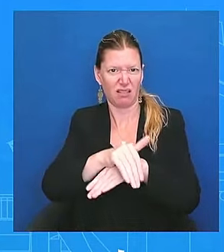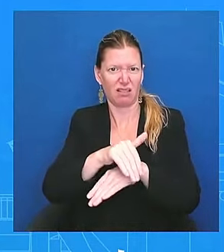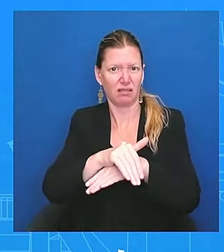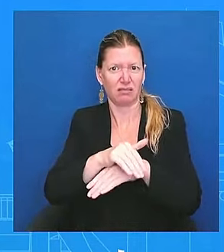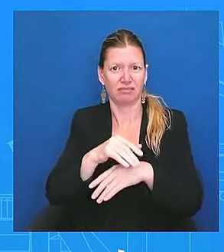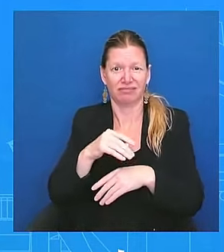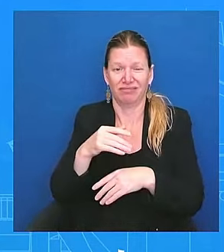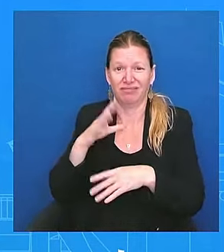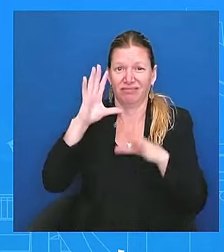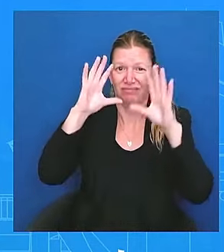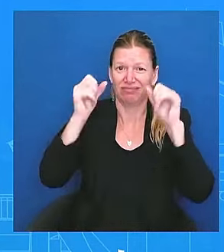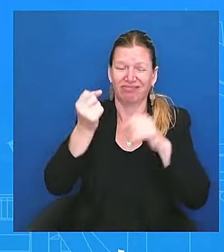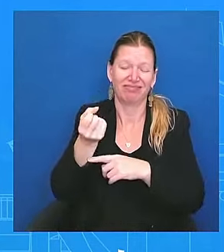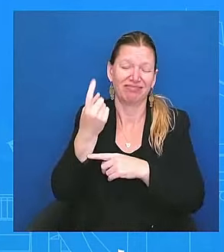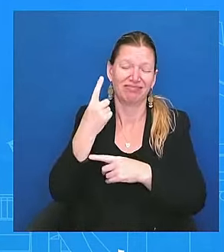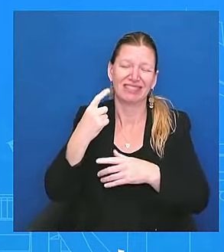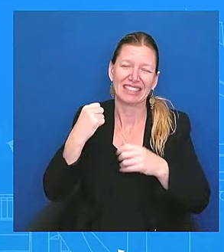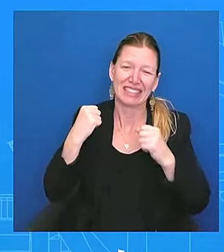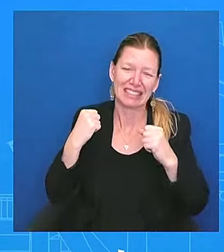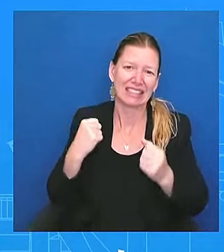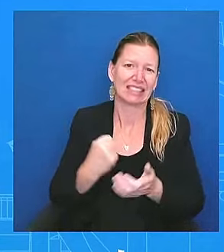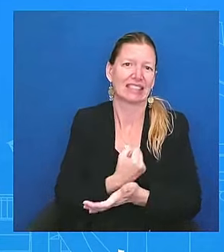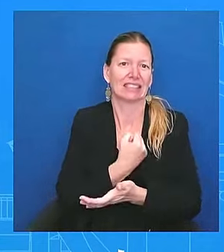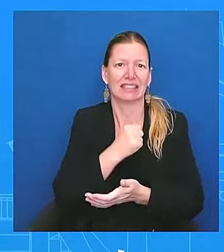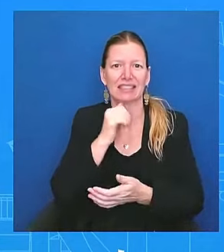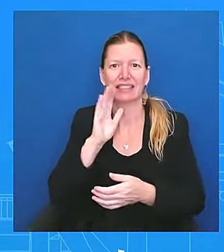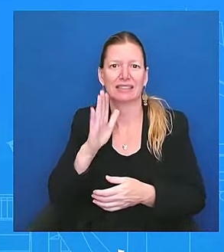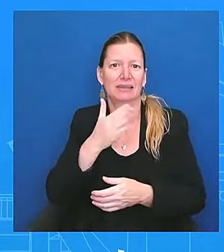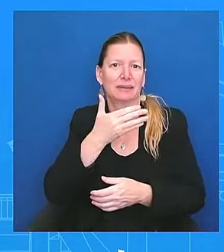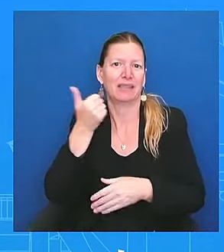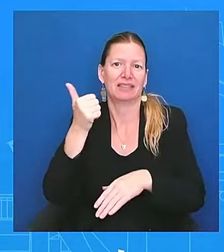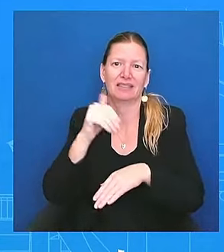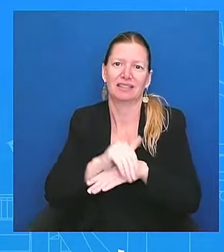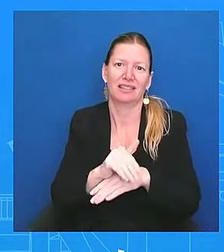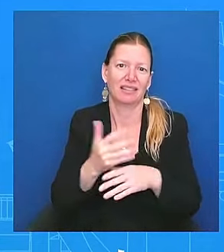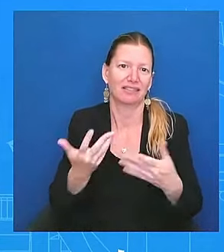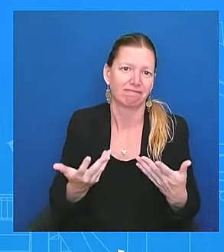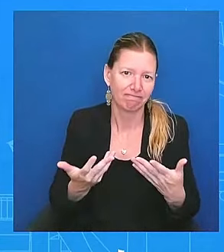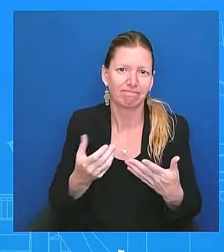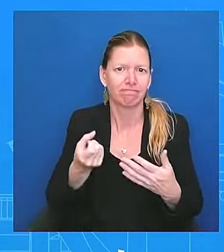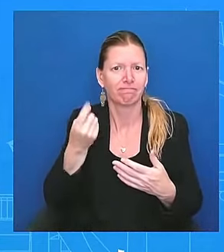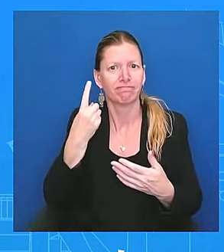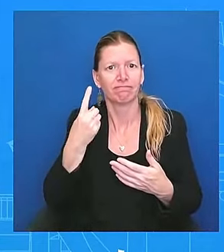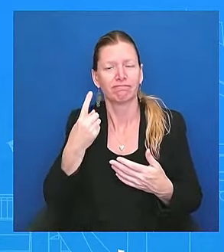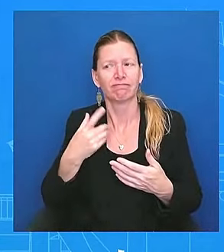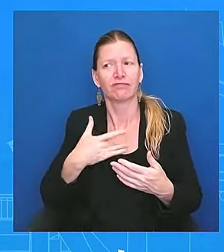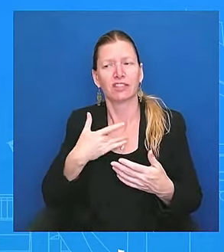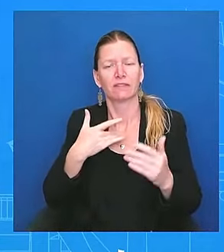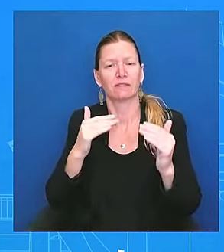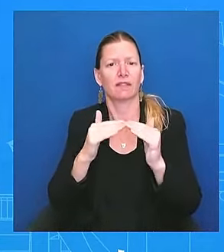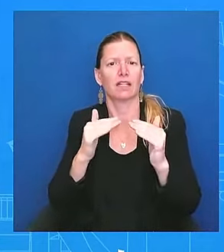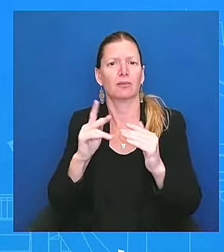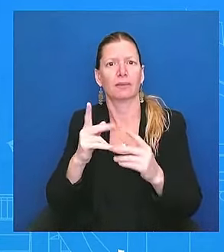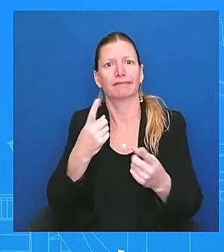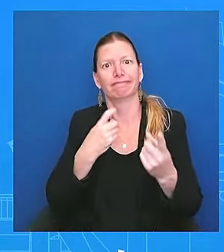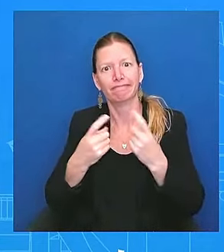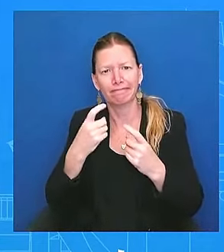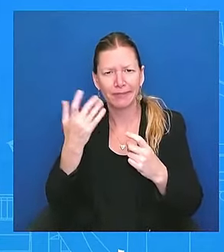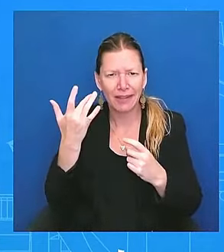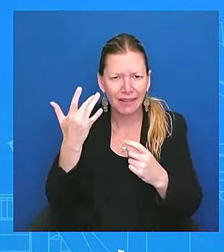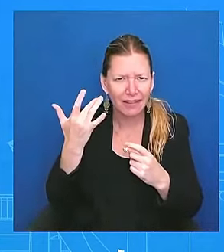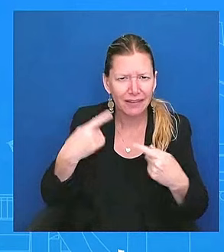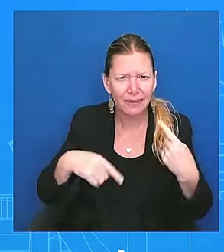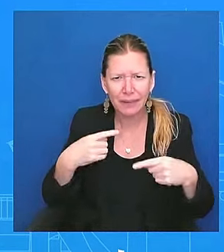He understands that it is fair for people to ask that question. But we cannot forget his record